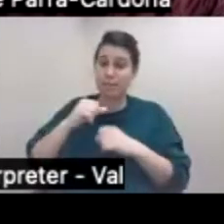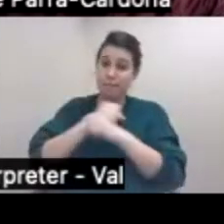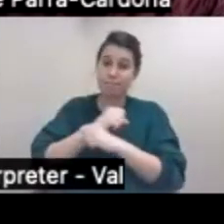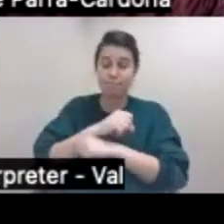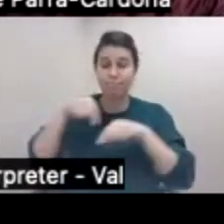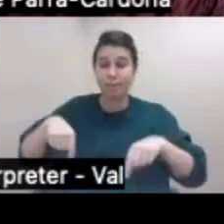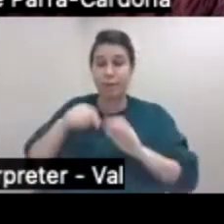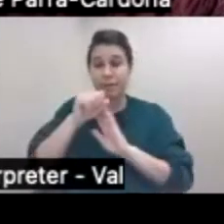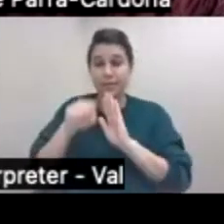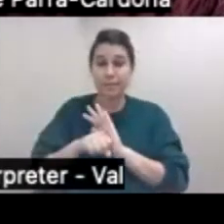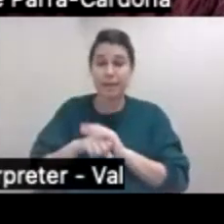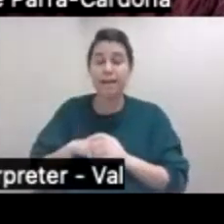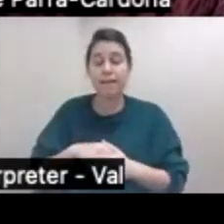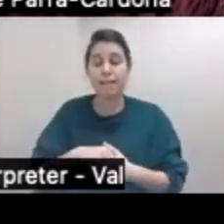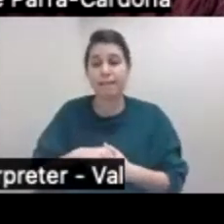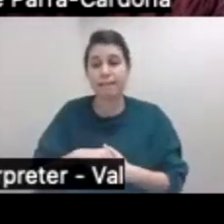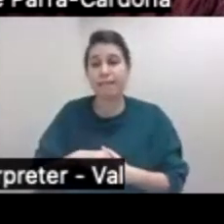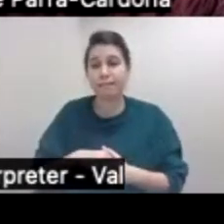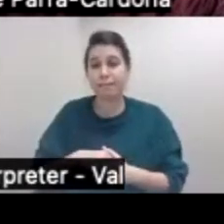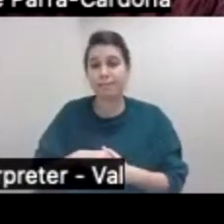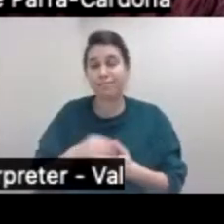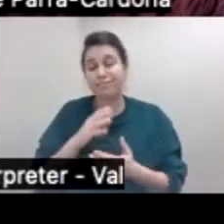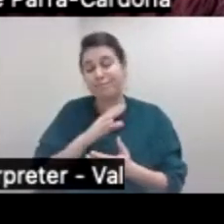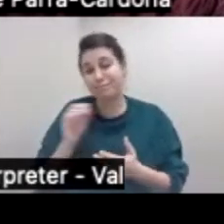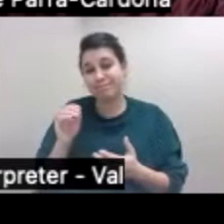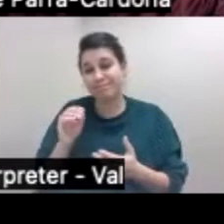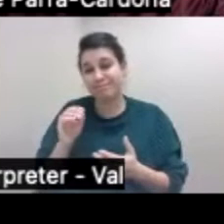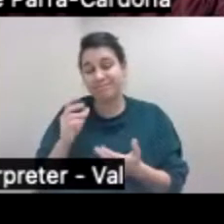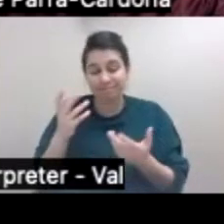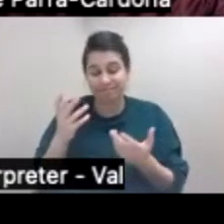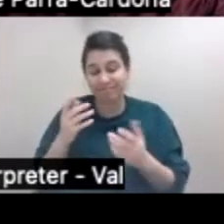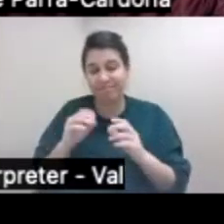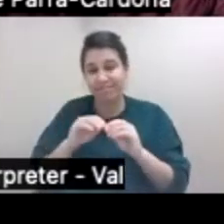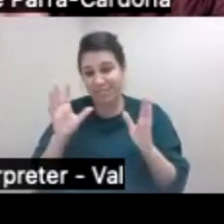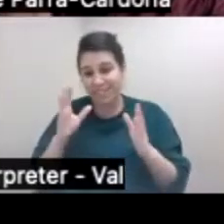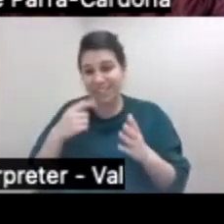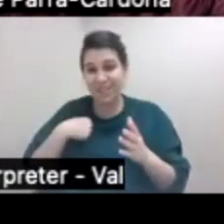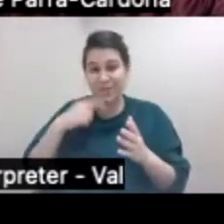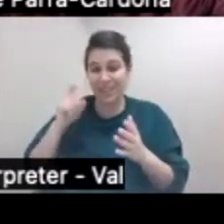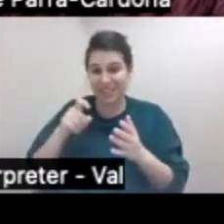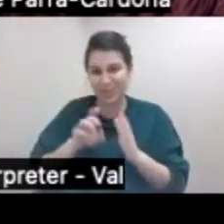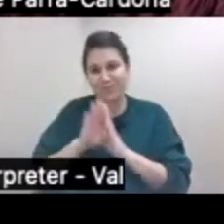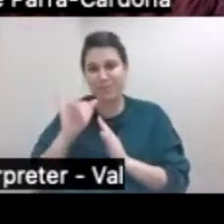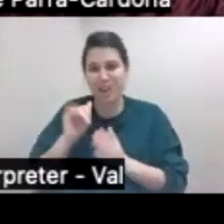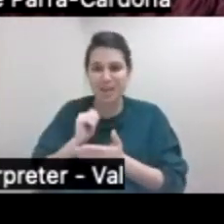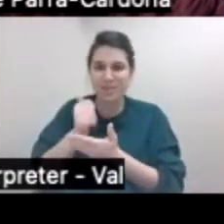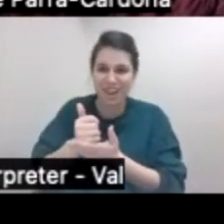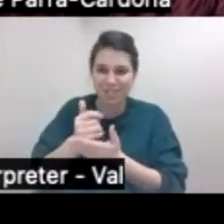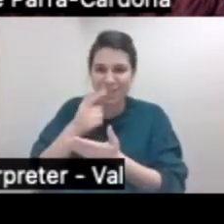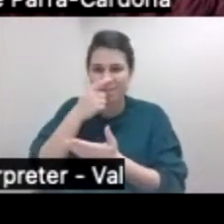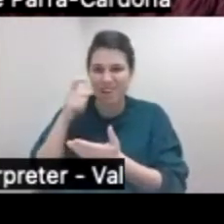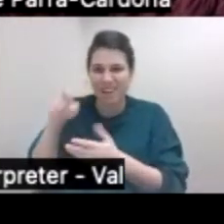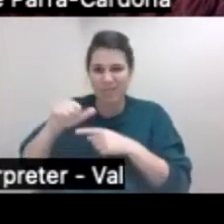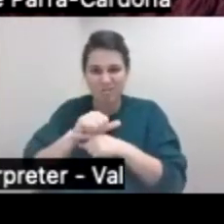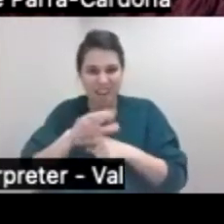But, for us has been a no brainer since we developed those interventions because they need to train their kids to how to live